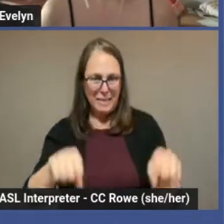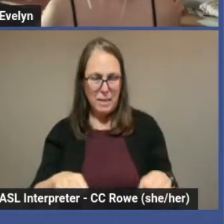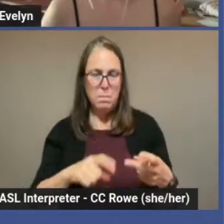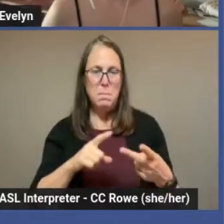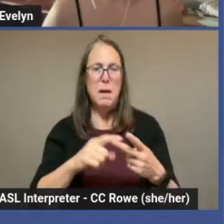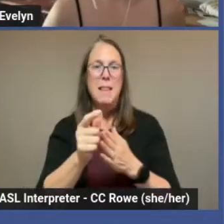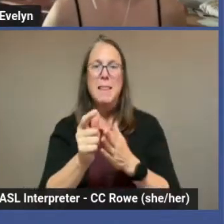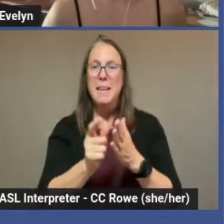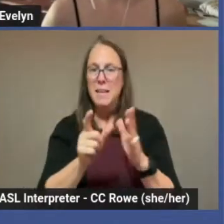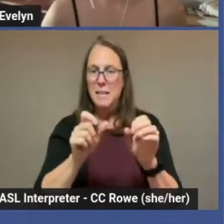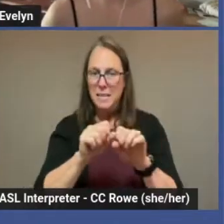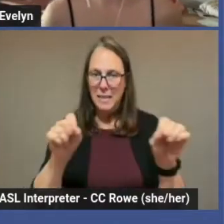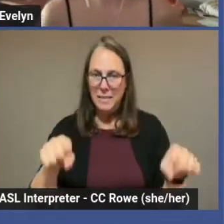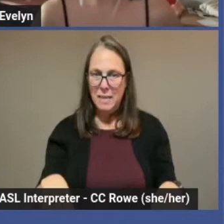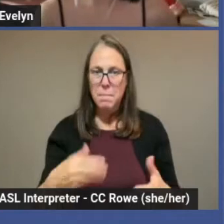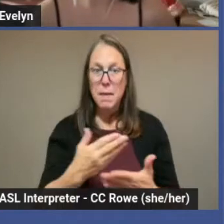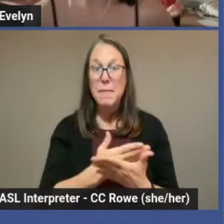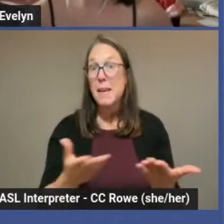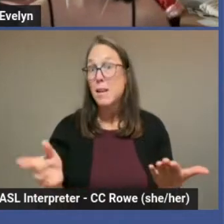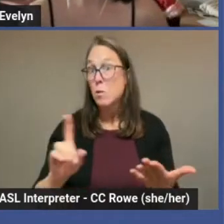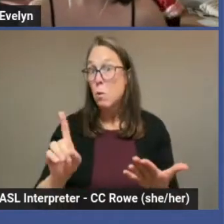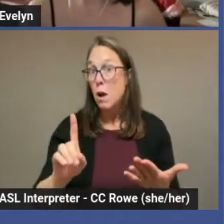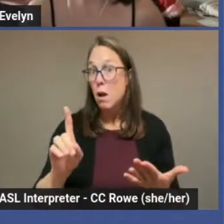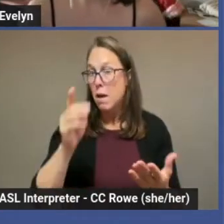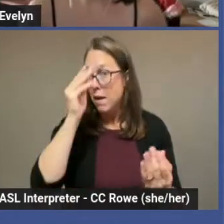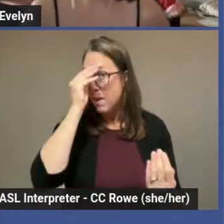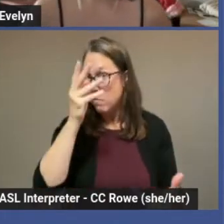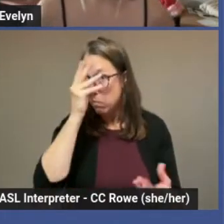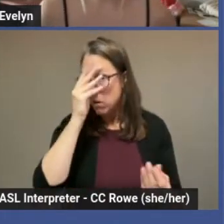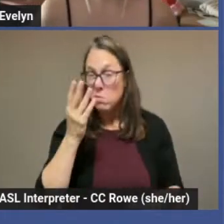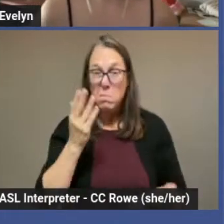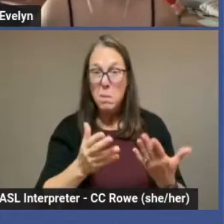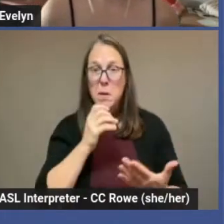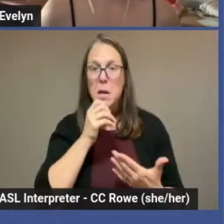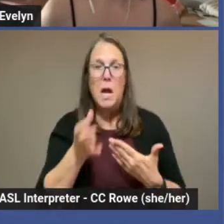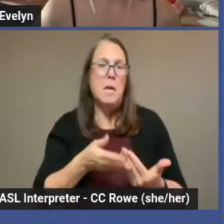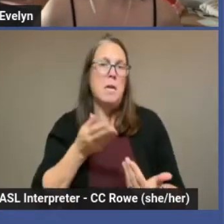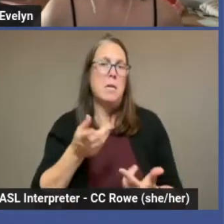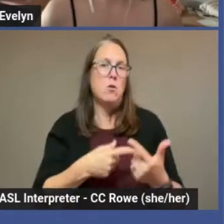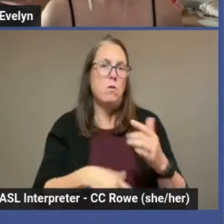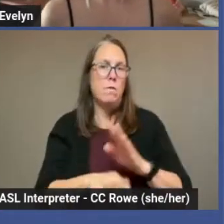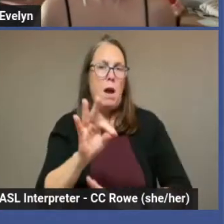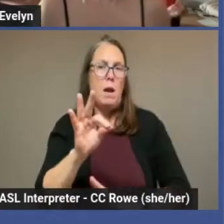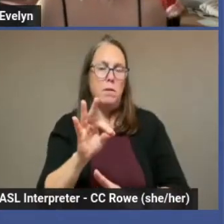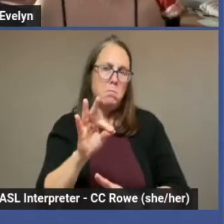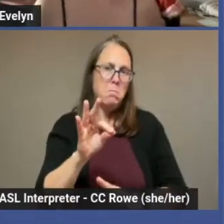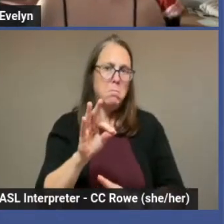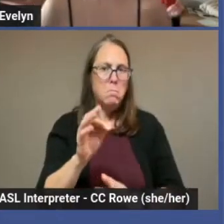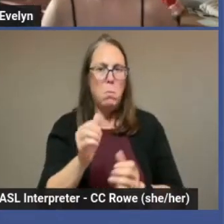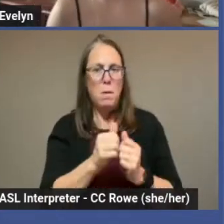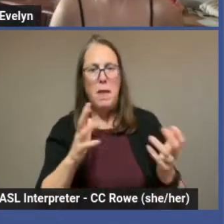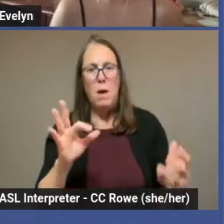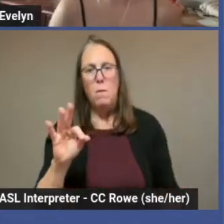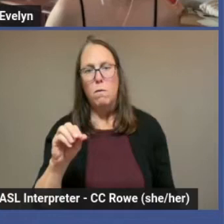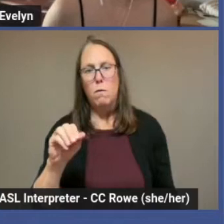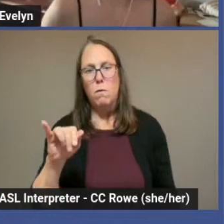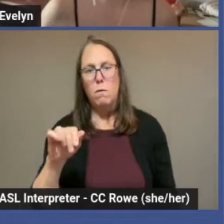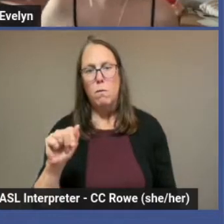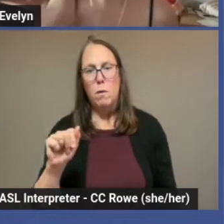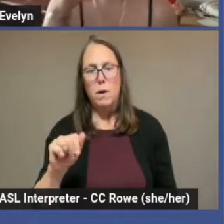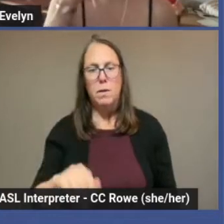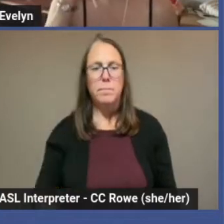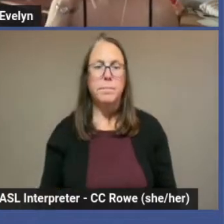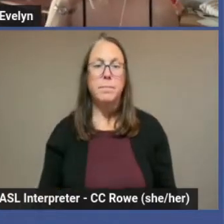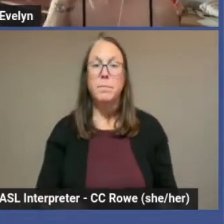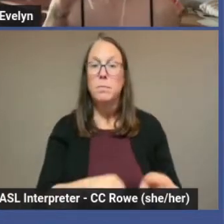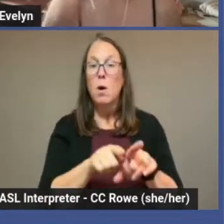things like this where information may not be readily publicly available. You will also want